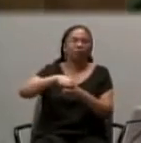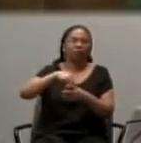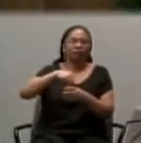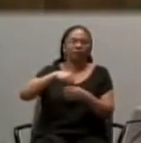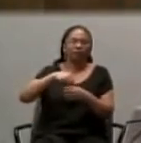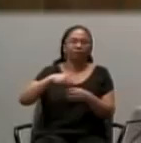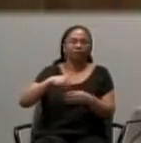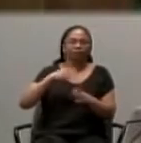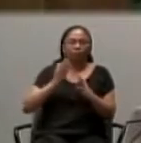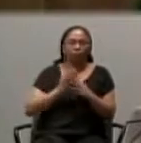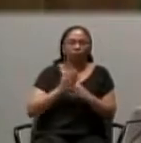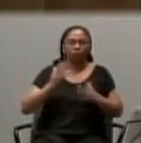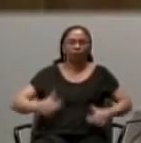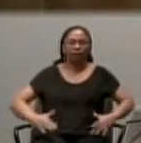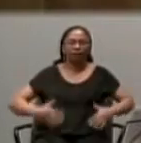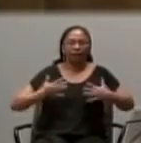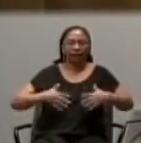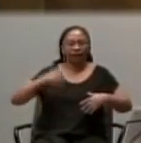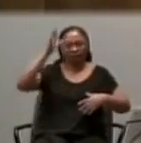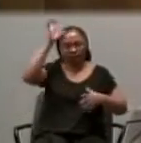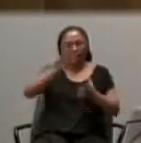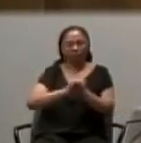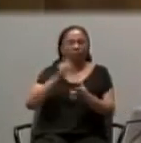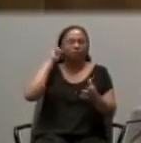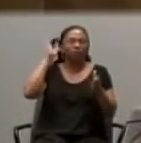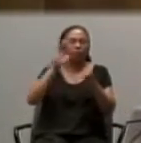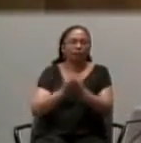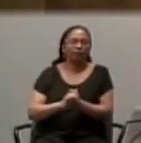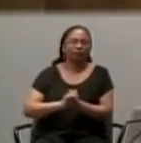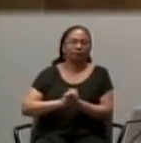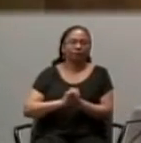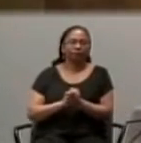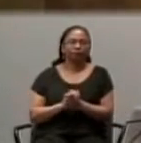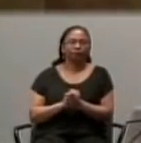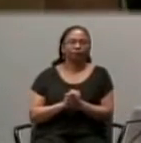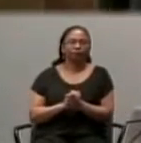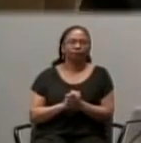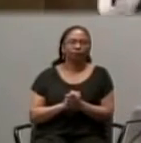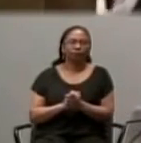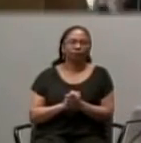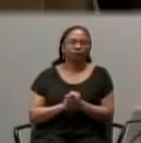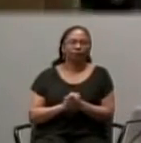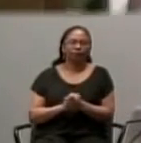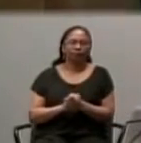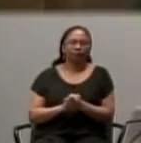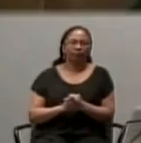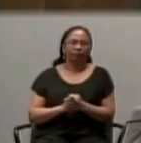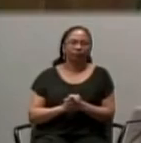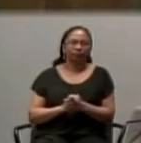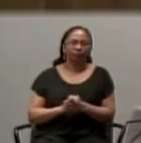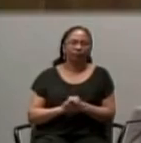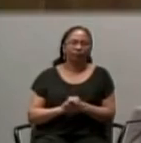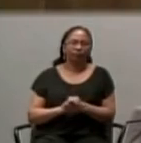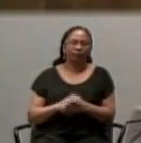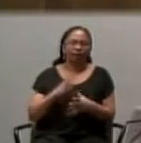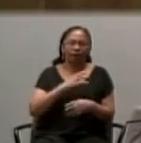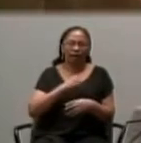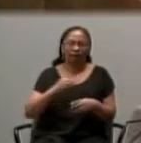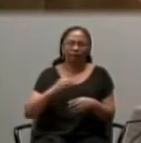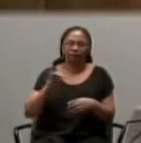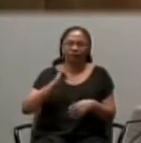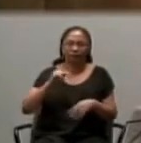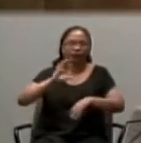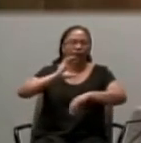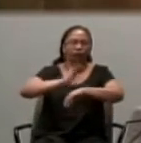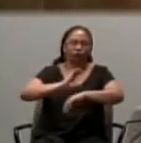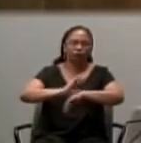In their lives, As husband and wife. Amen? And by extension, As church. It's a very